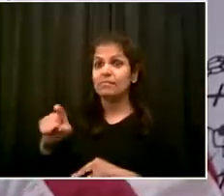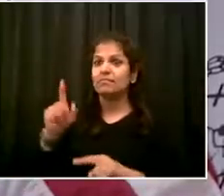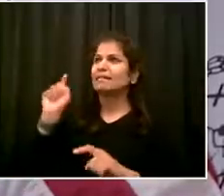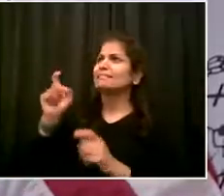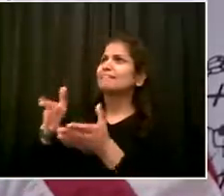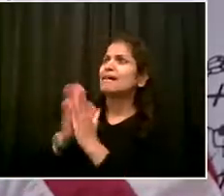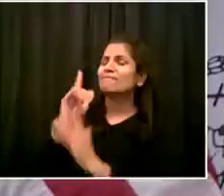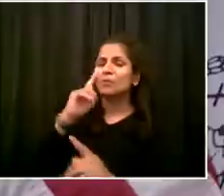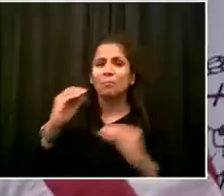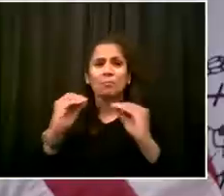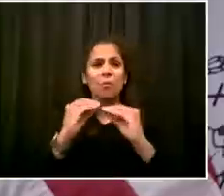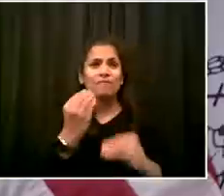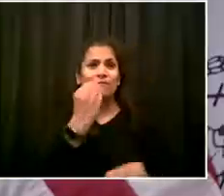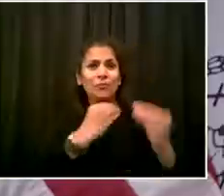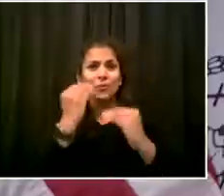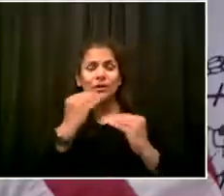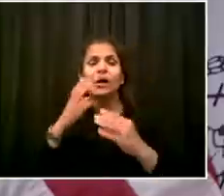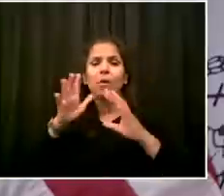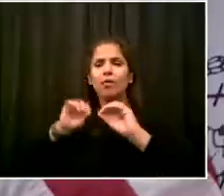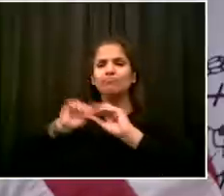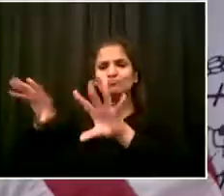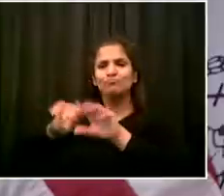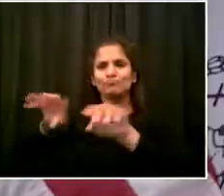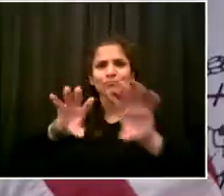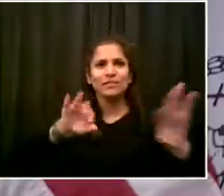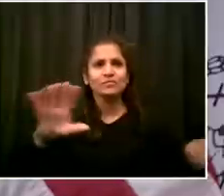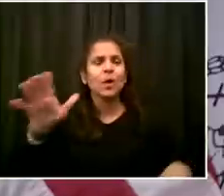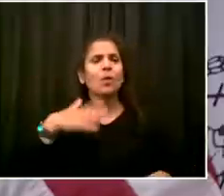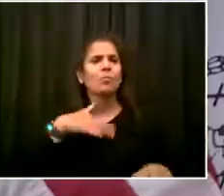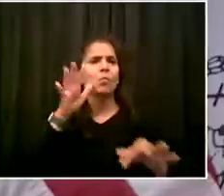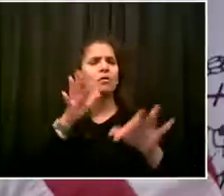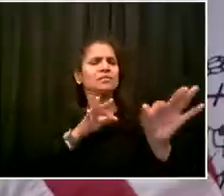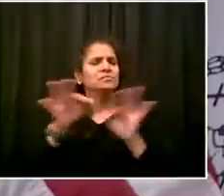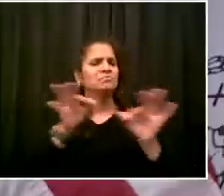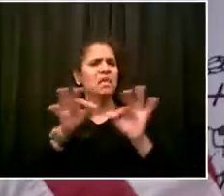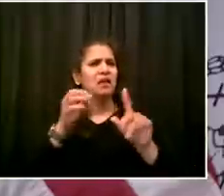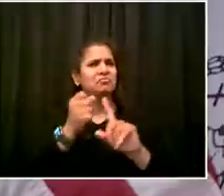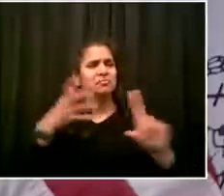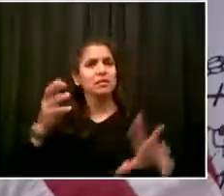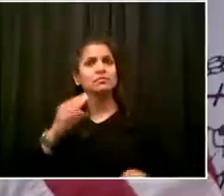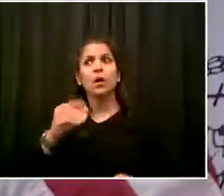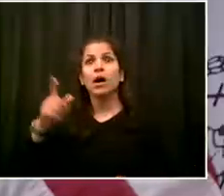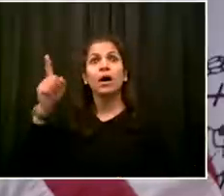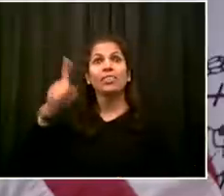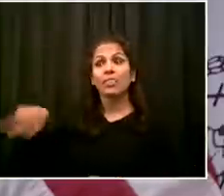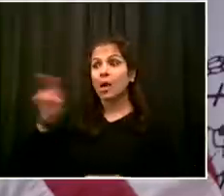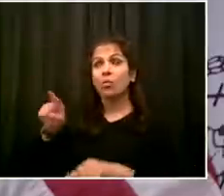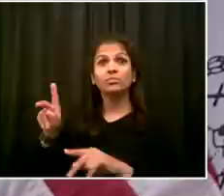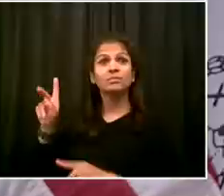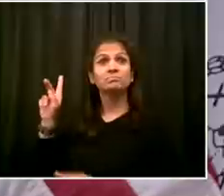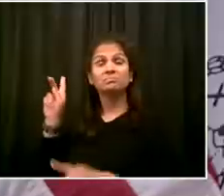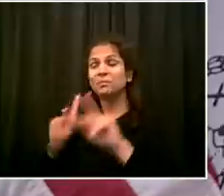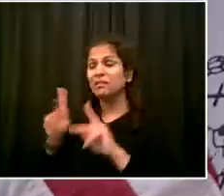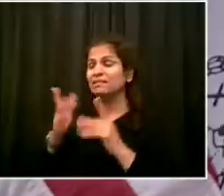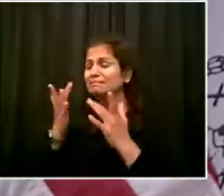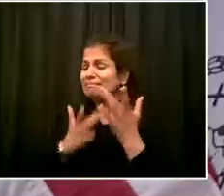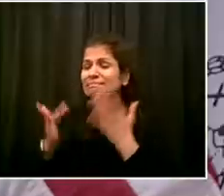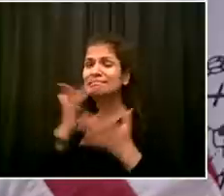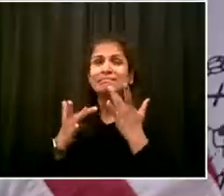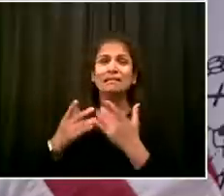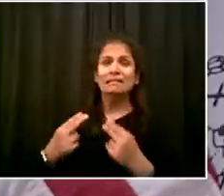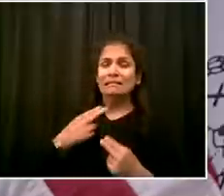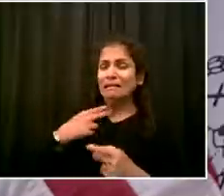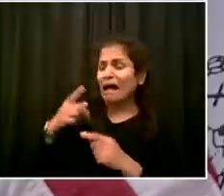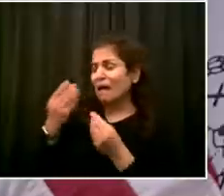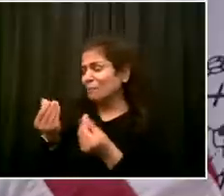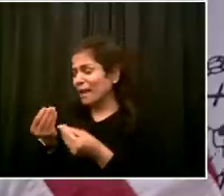people, in many cases, who never thought they'd ever have to ask for food, and I want to start by appreciating and thanking all the